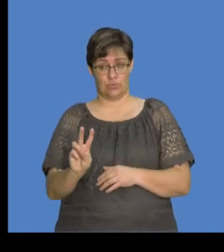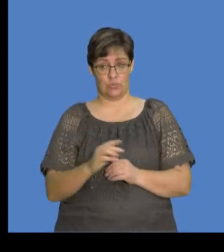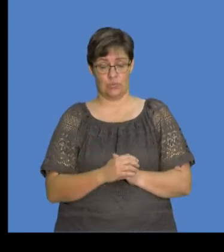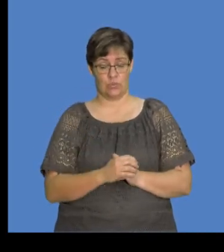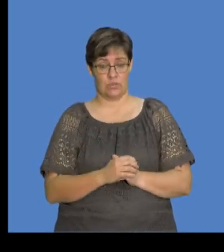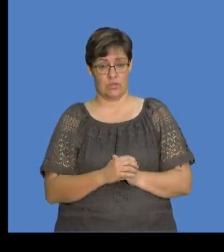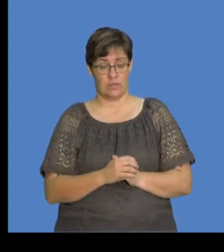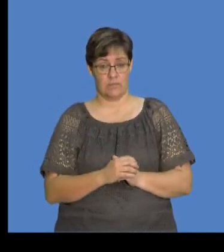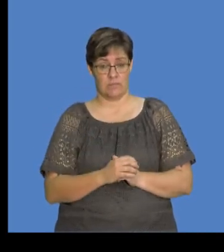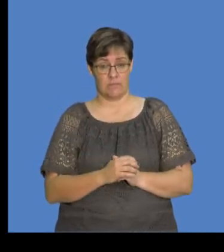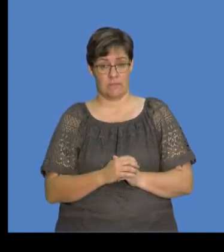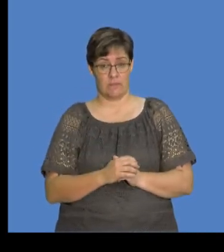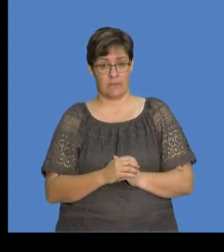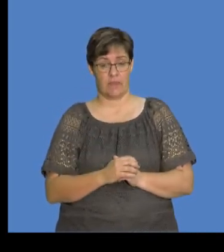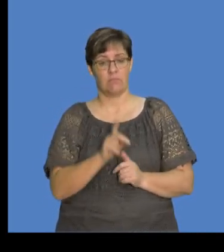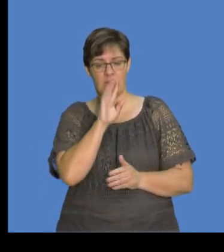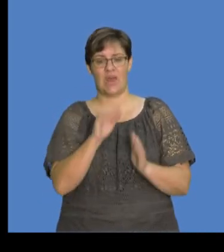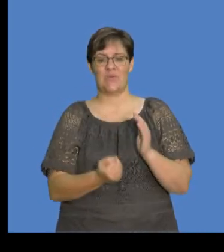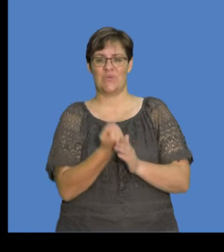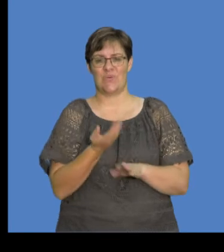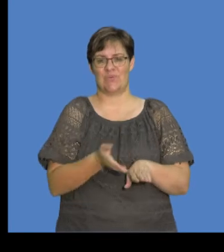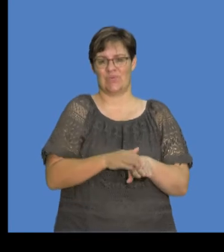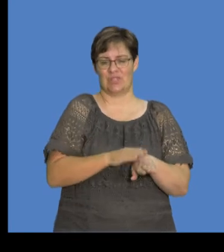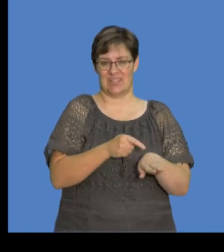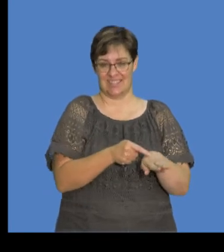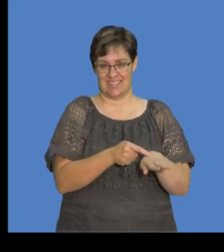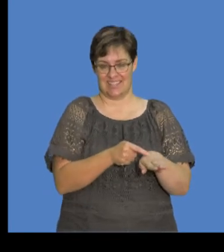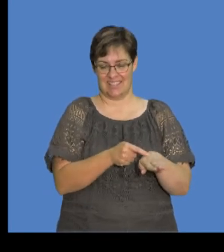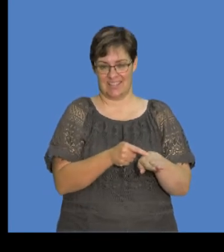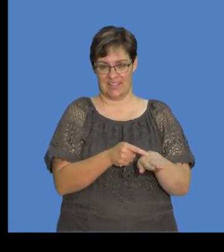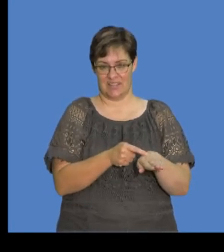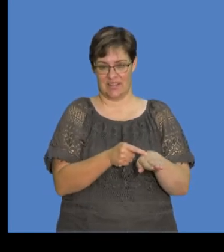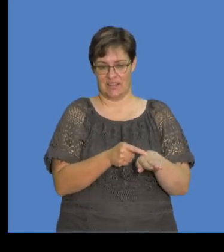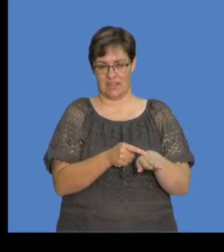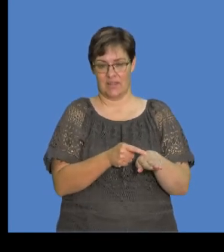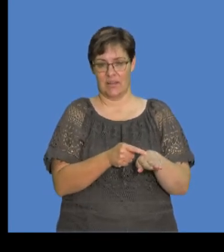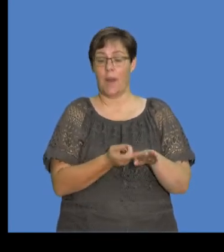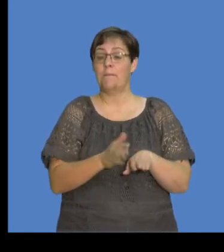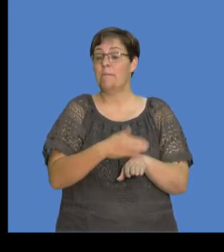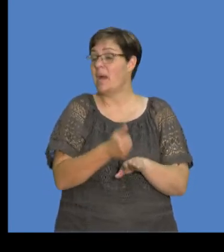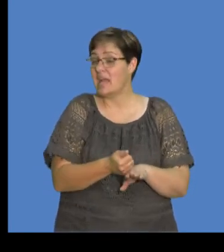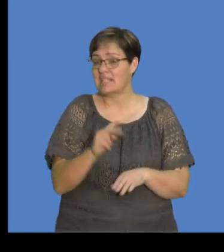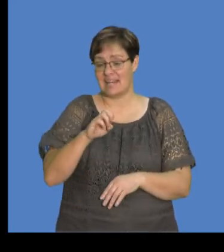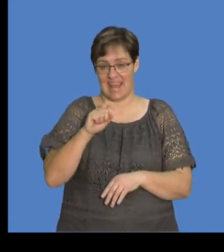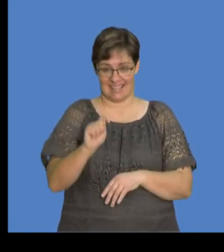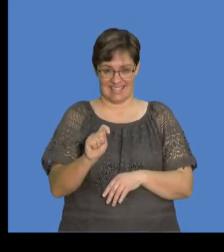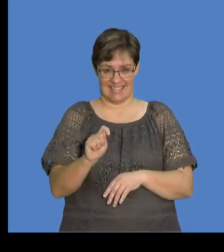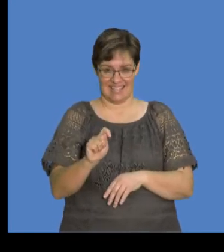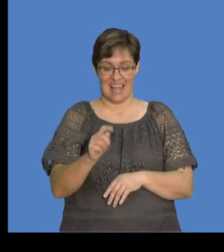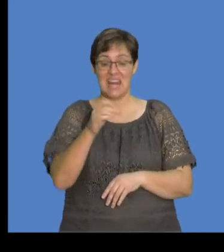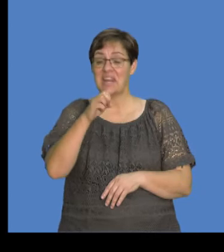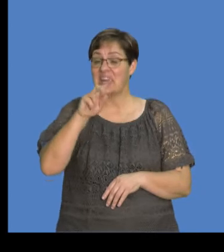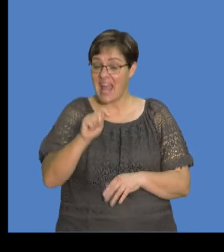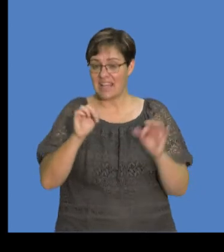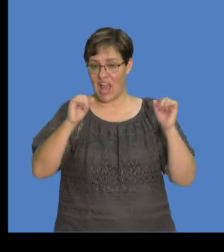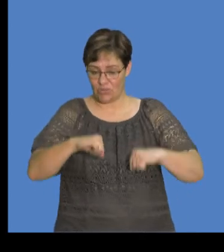by 2, all right? So this is actually the new charge which is based on the net, of which the